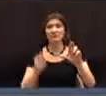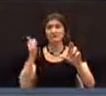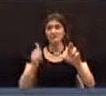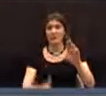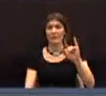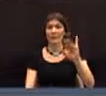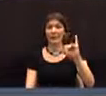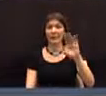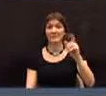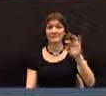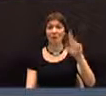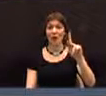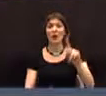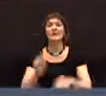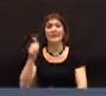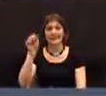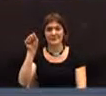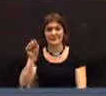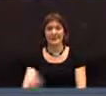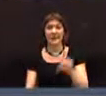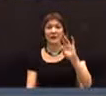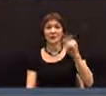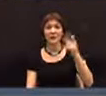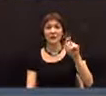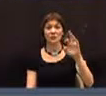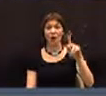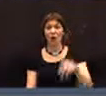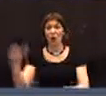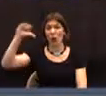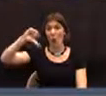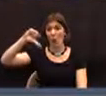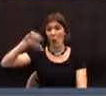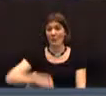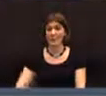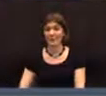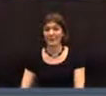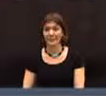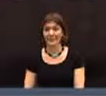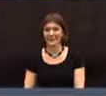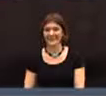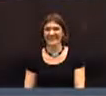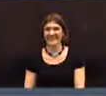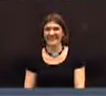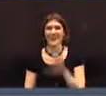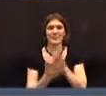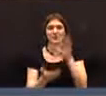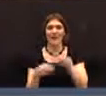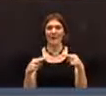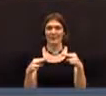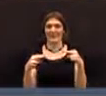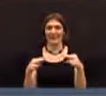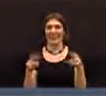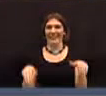Billy Stark. Yes. Douglas Stark. No. Joshua Steele.